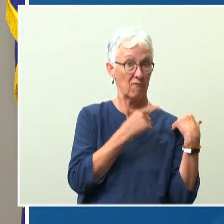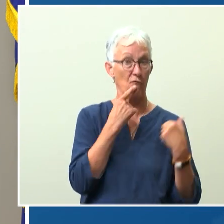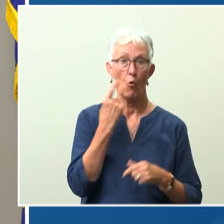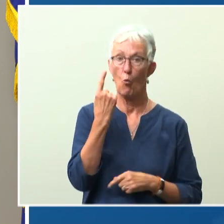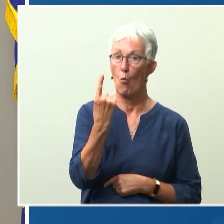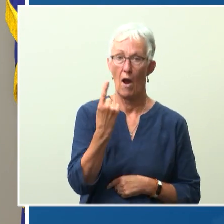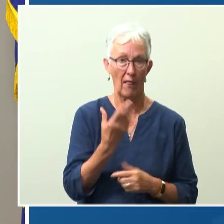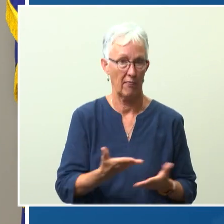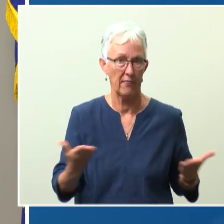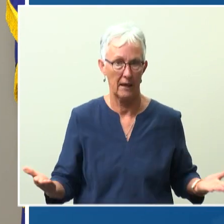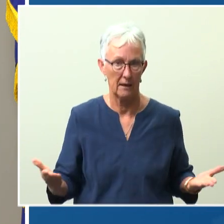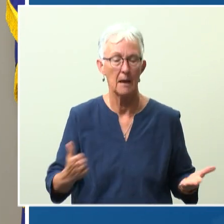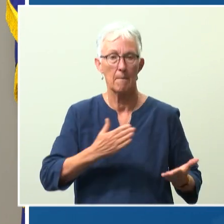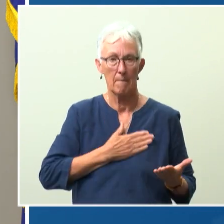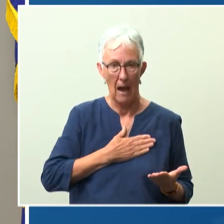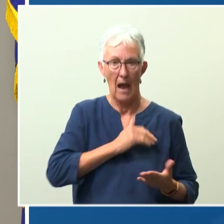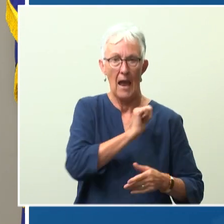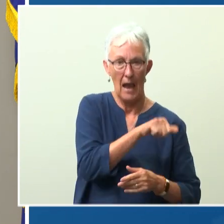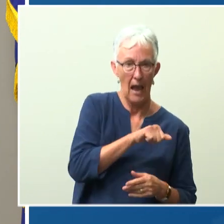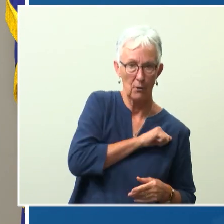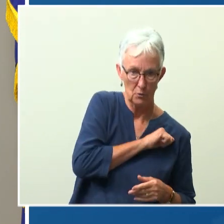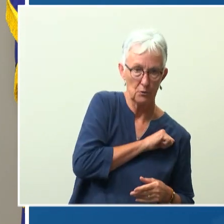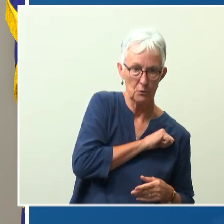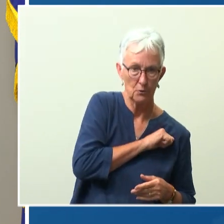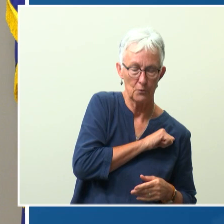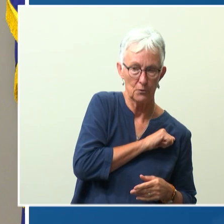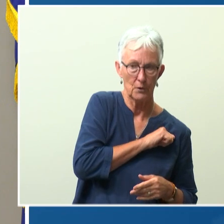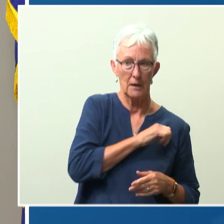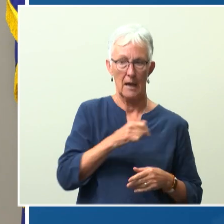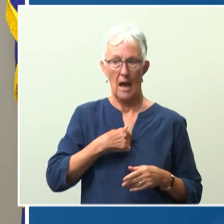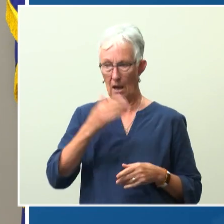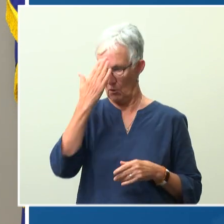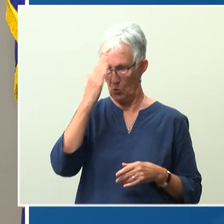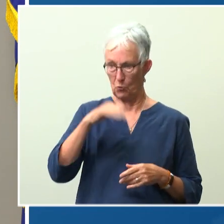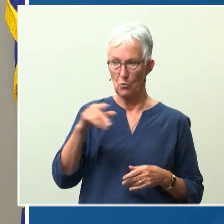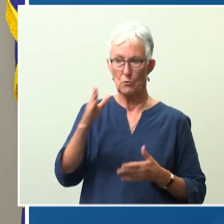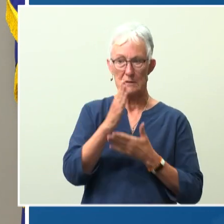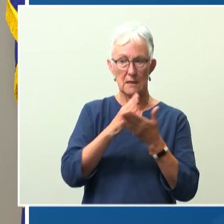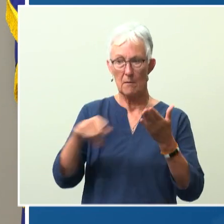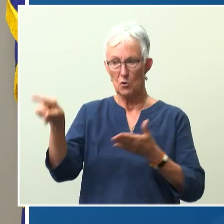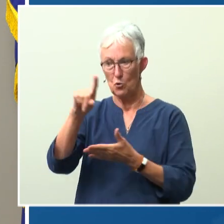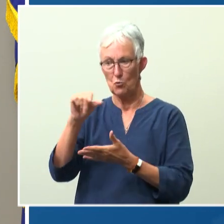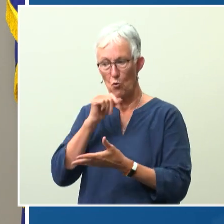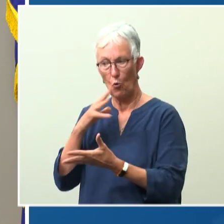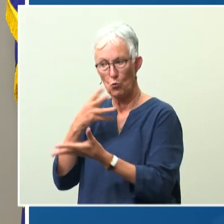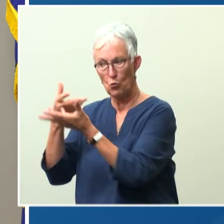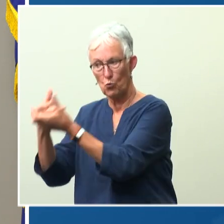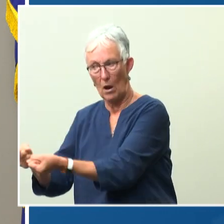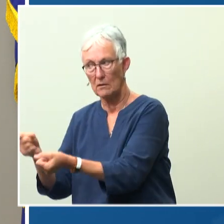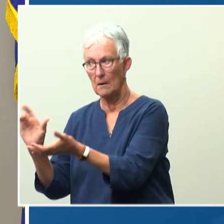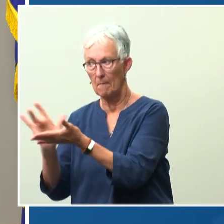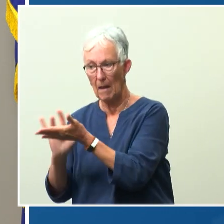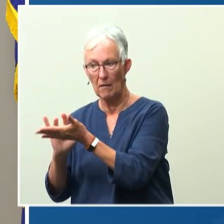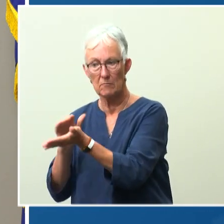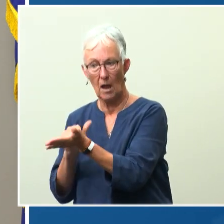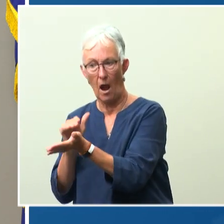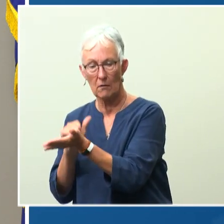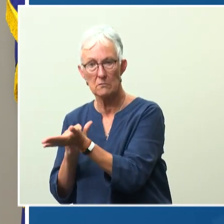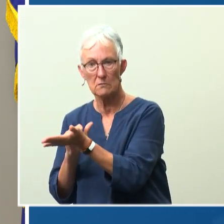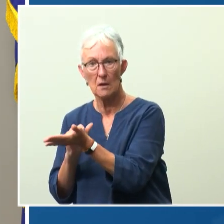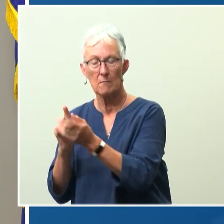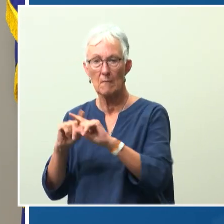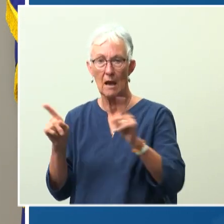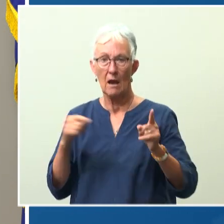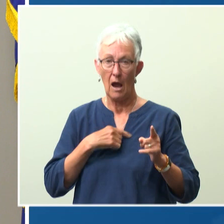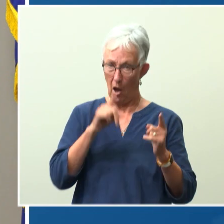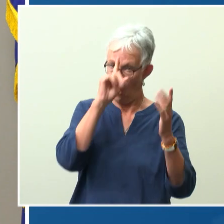suddenly trust my medical degree today if you didn't yesterday. But I'm hopeful I could make an impact by sharing my